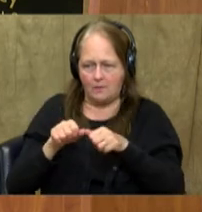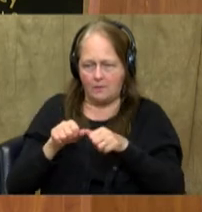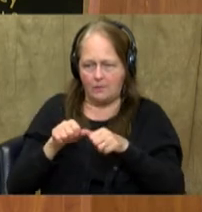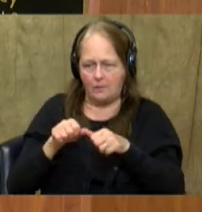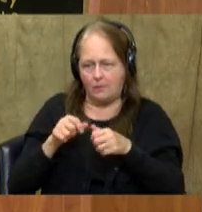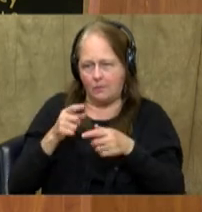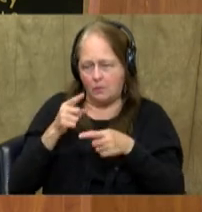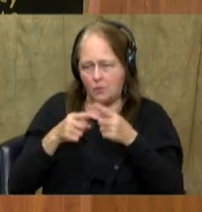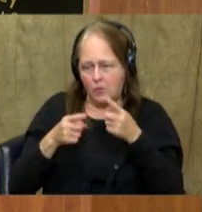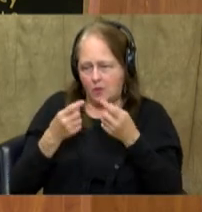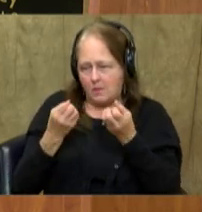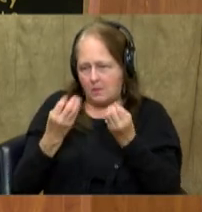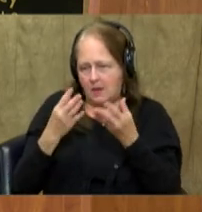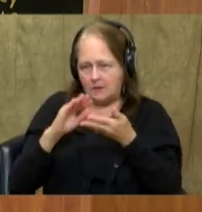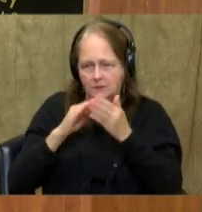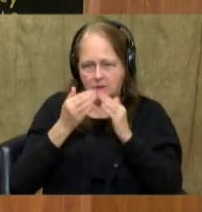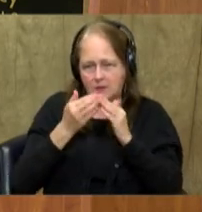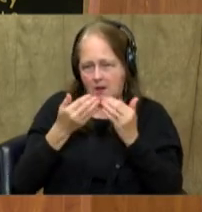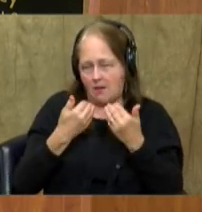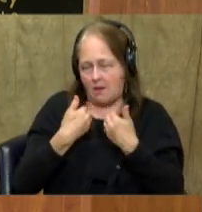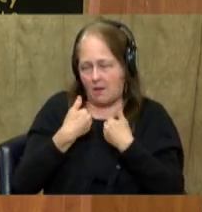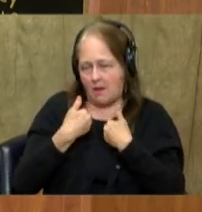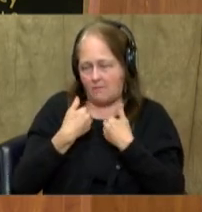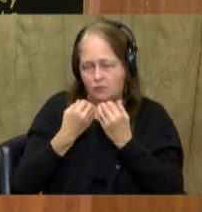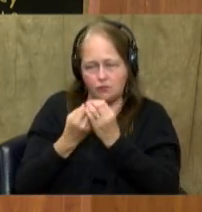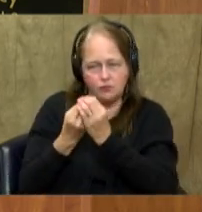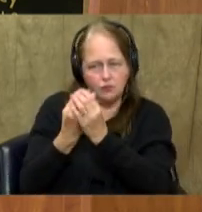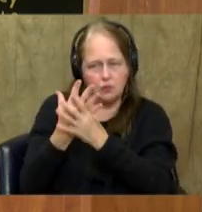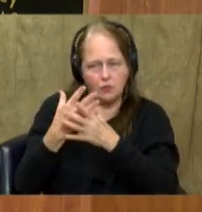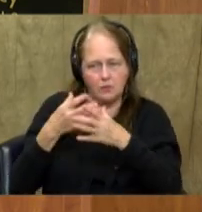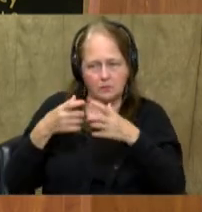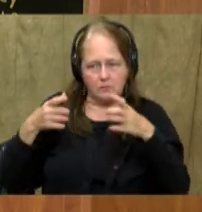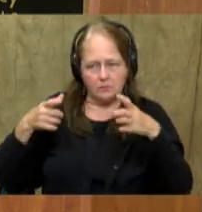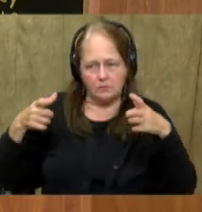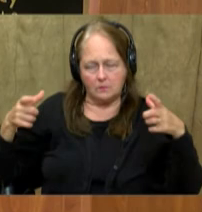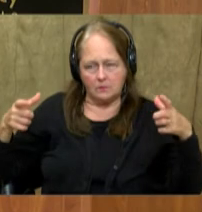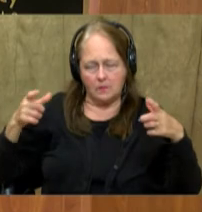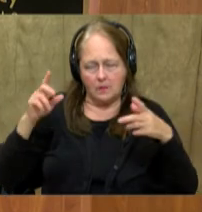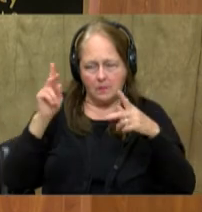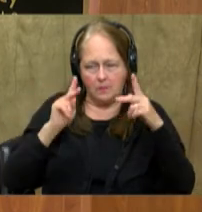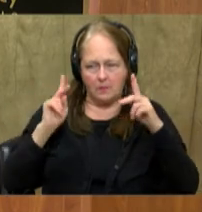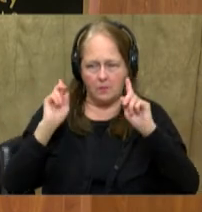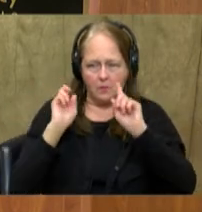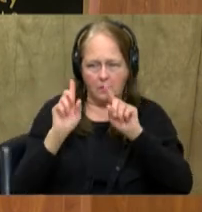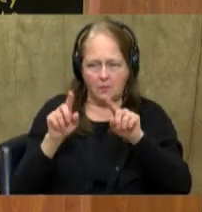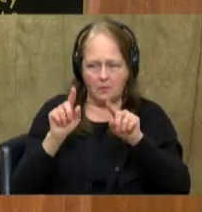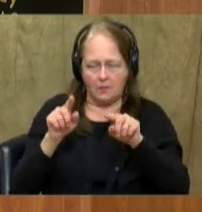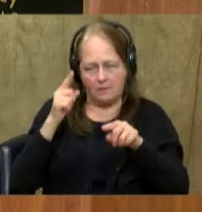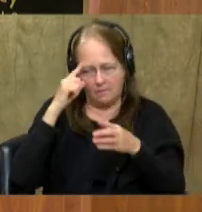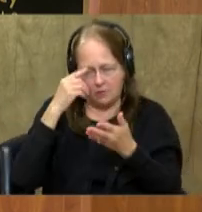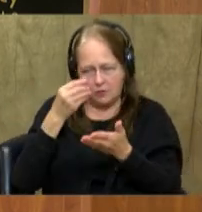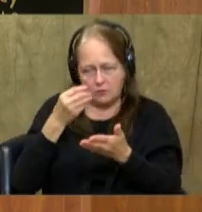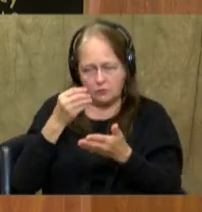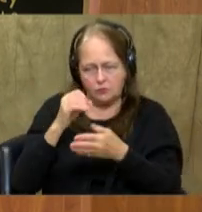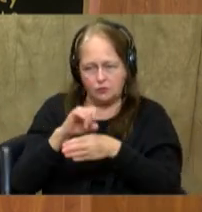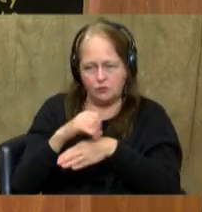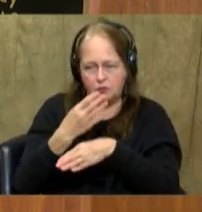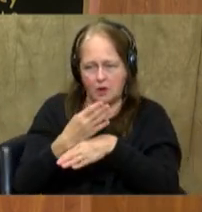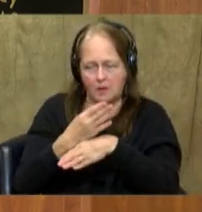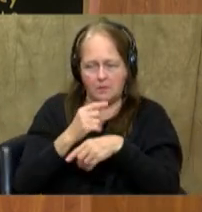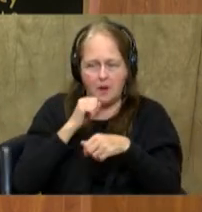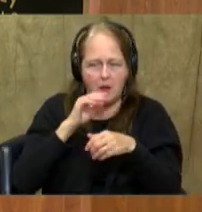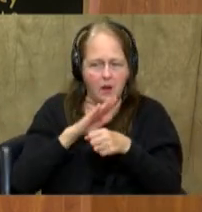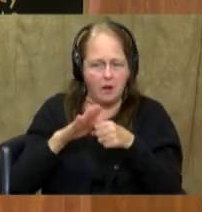So many of these cities have kind of outgrown themselves. So many people are trying to come to the city for employment, that they're lacking